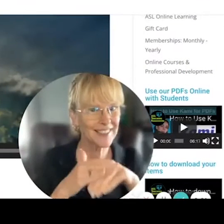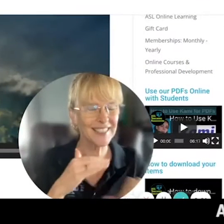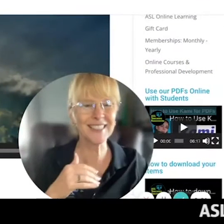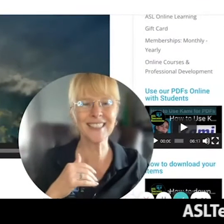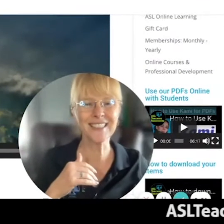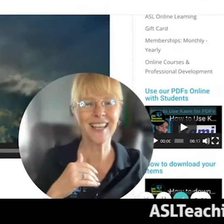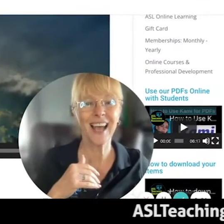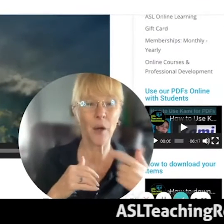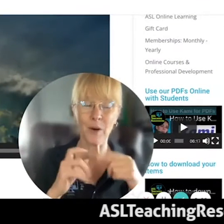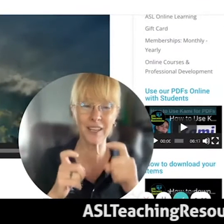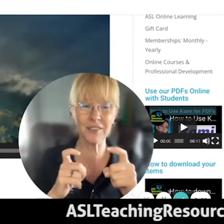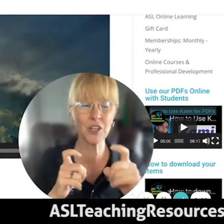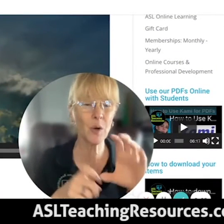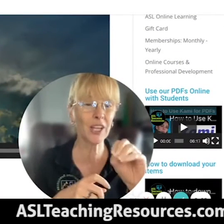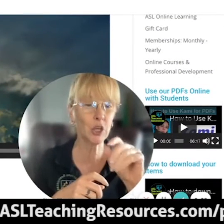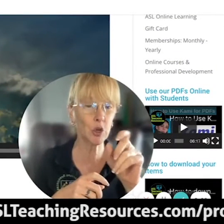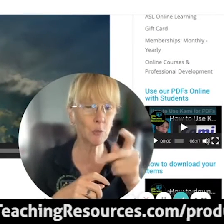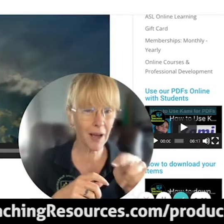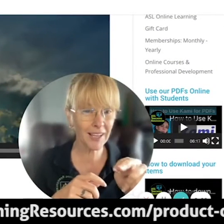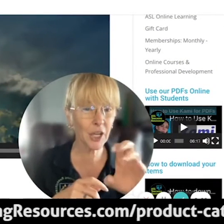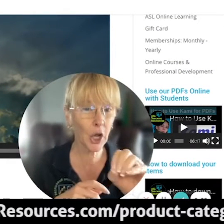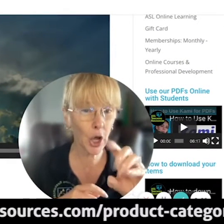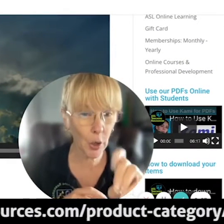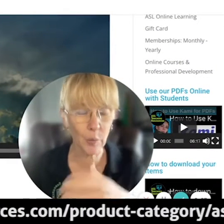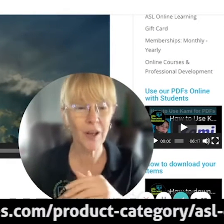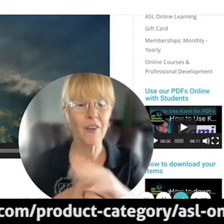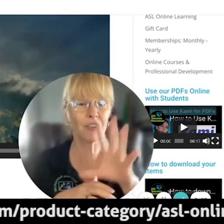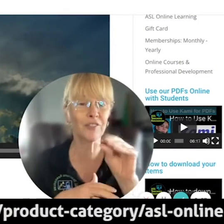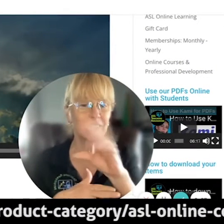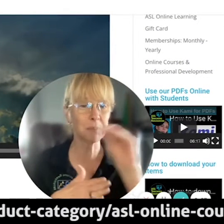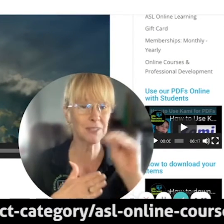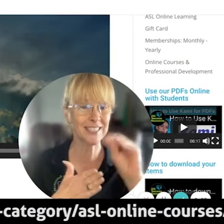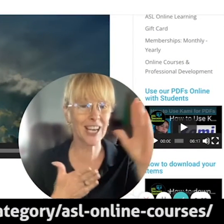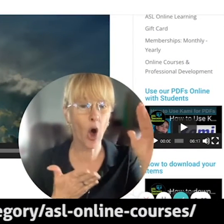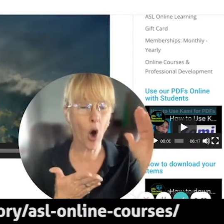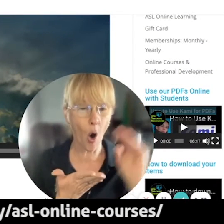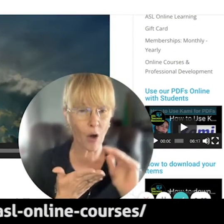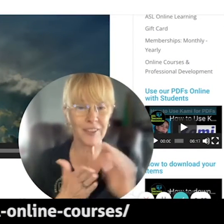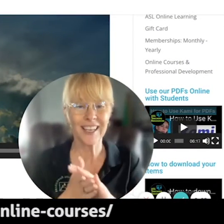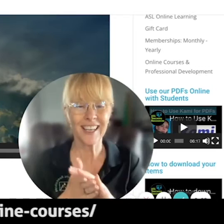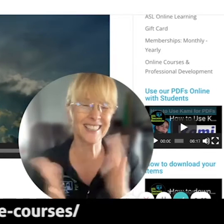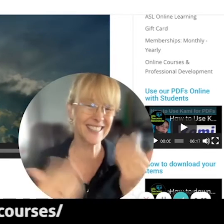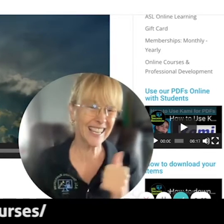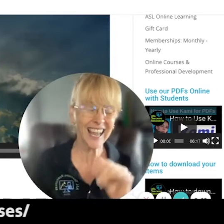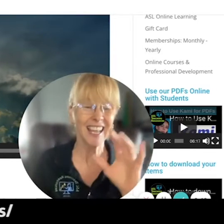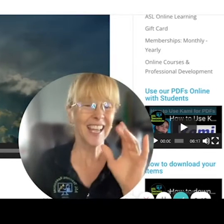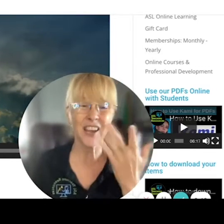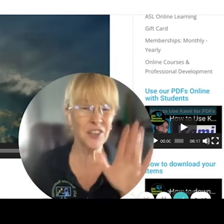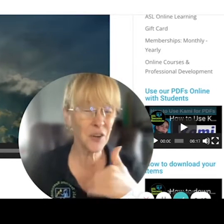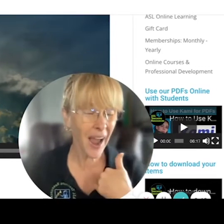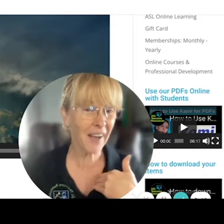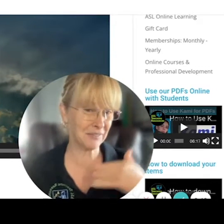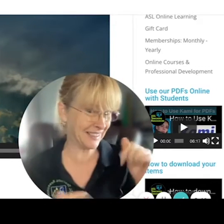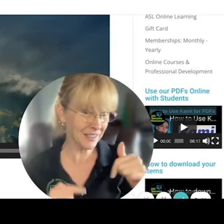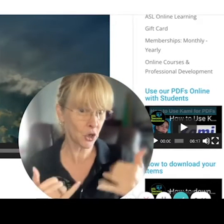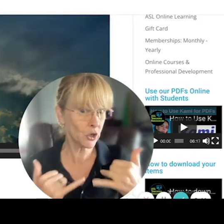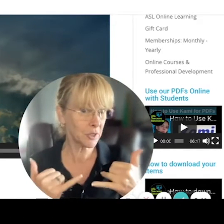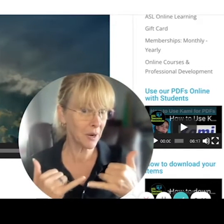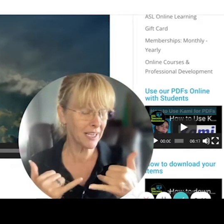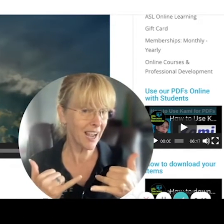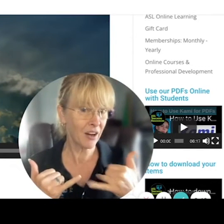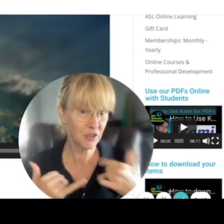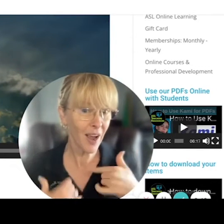do you access this we're giving you a coupon code for 50 percent off it's like if you have